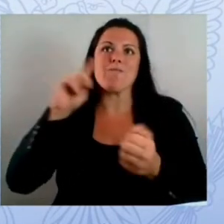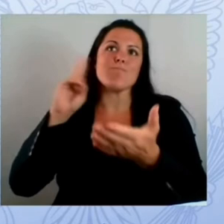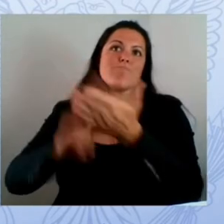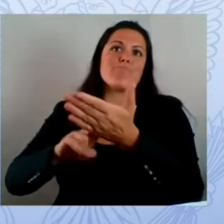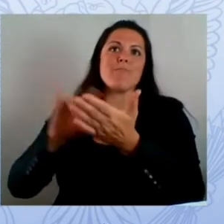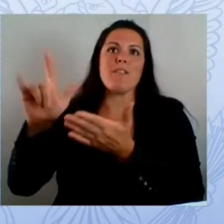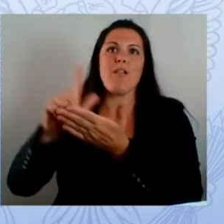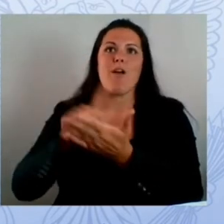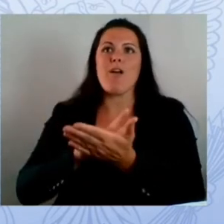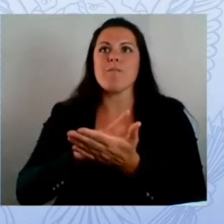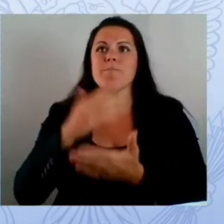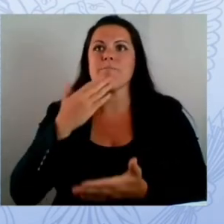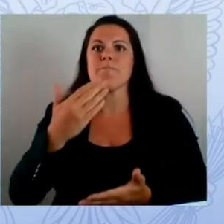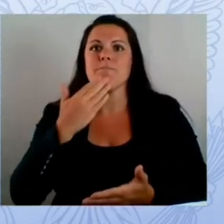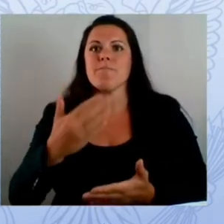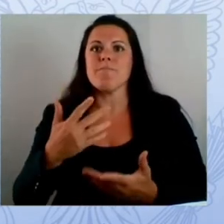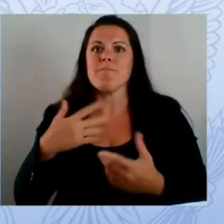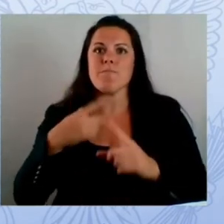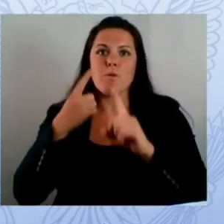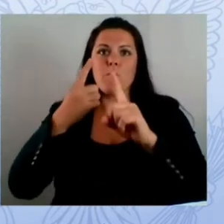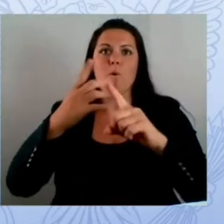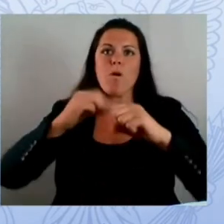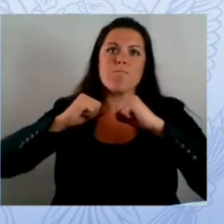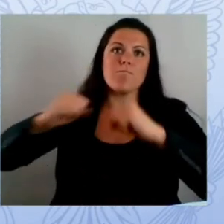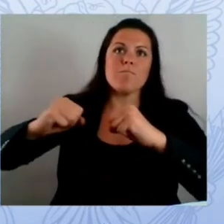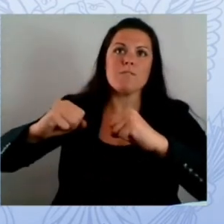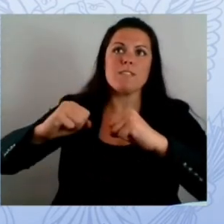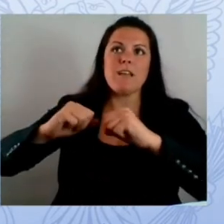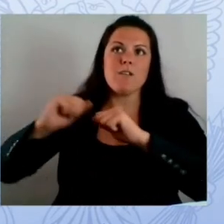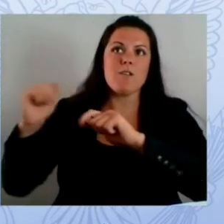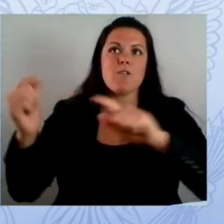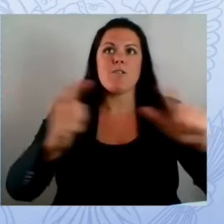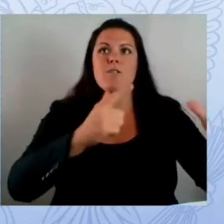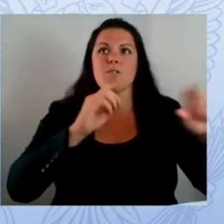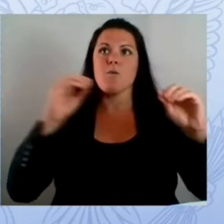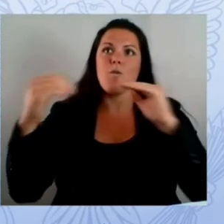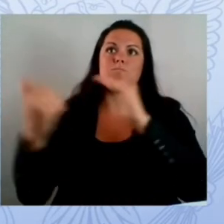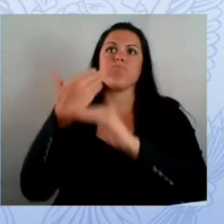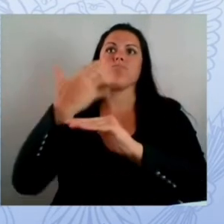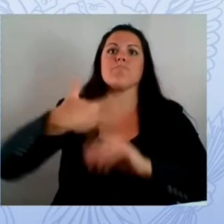century digital world so with that i will hand it back to you thank you